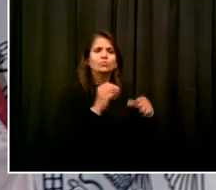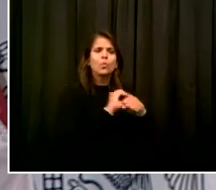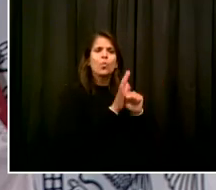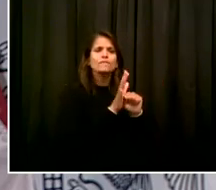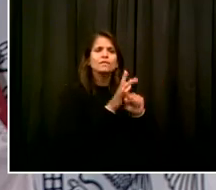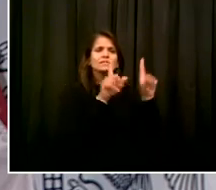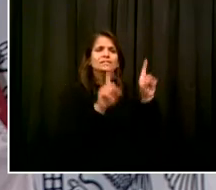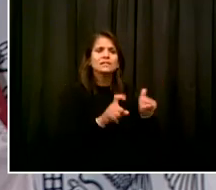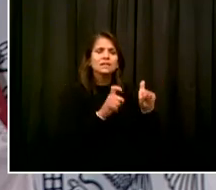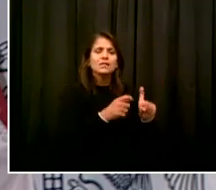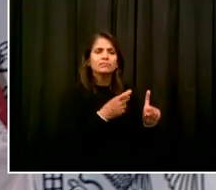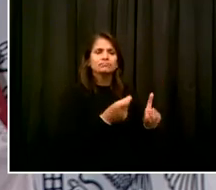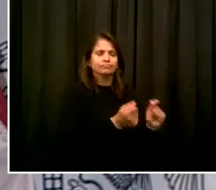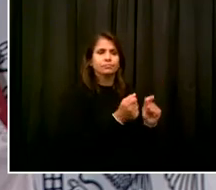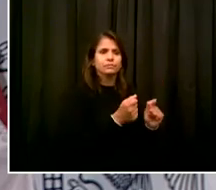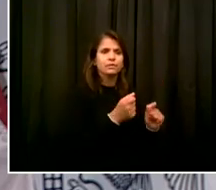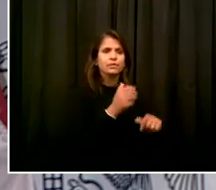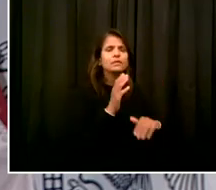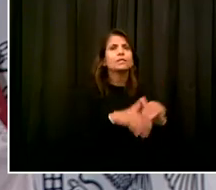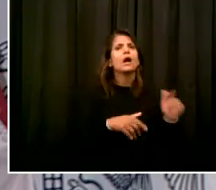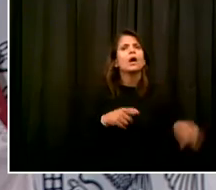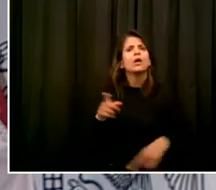appreciate it. I'll start and turn to the doctors.